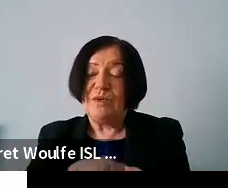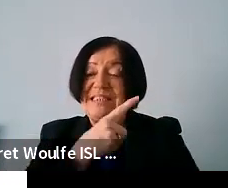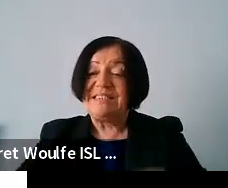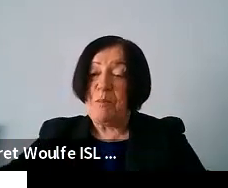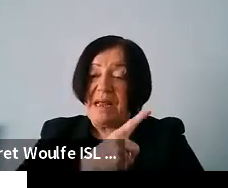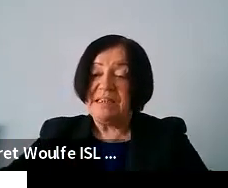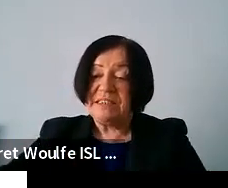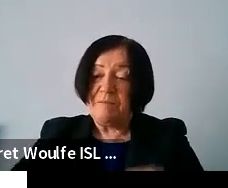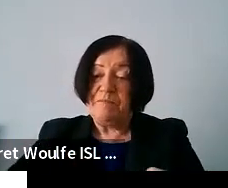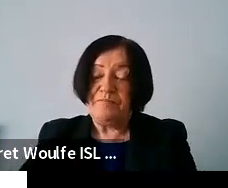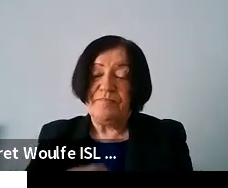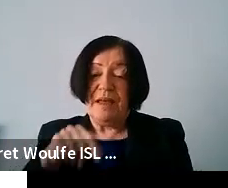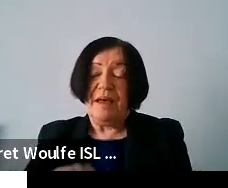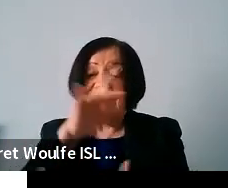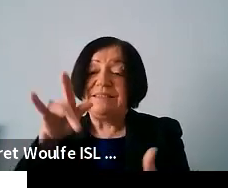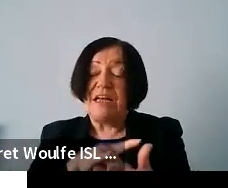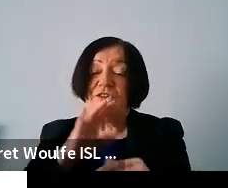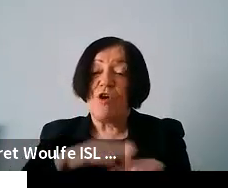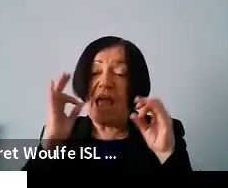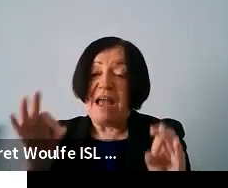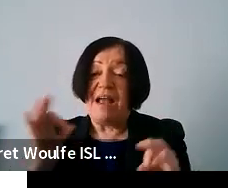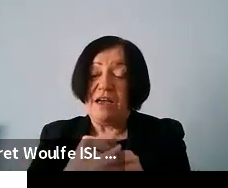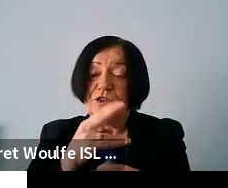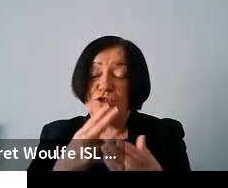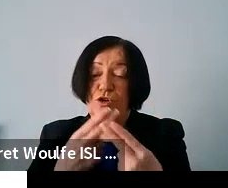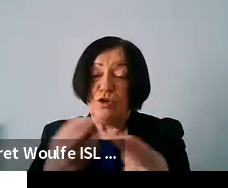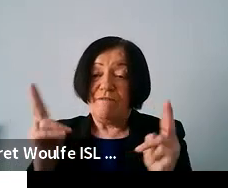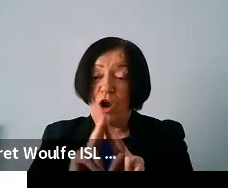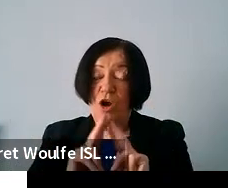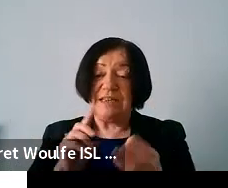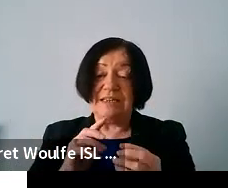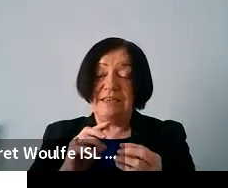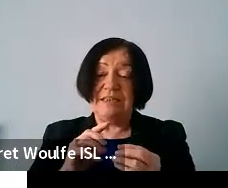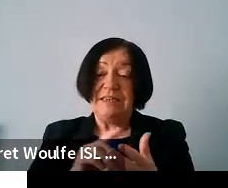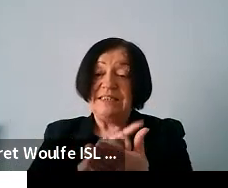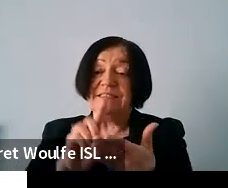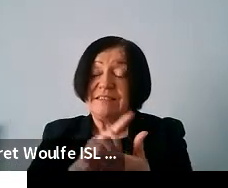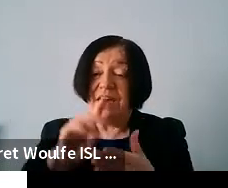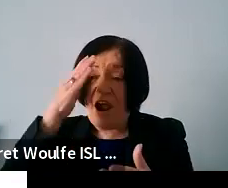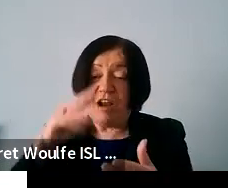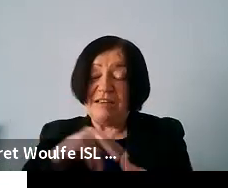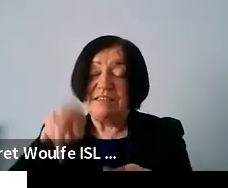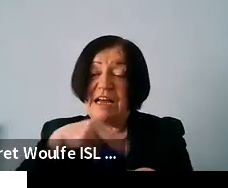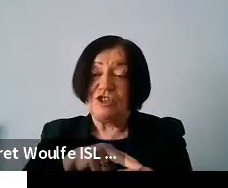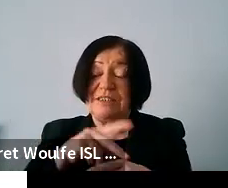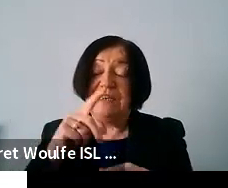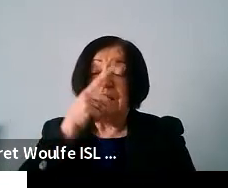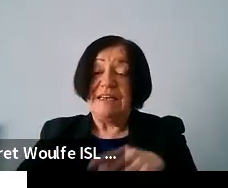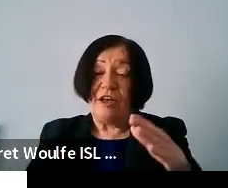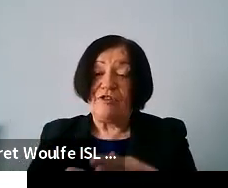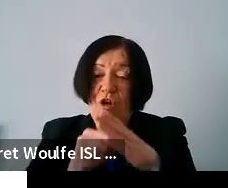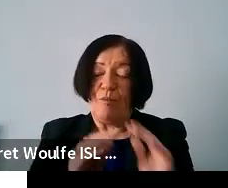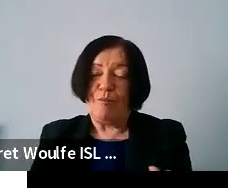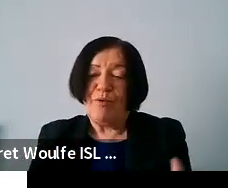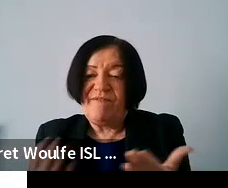and the centre for excellence in universal design in ireland's national disability authority provides good